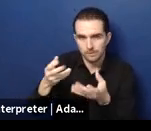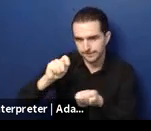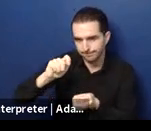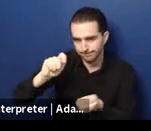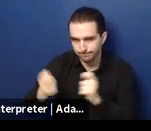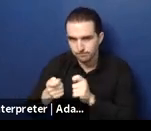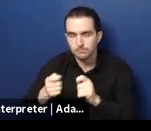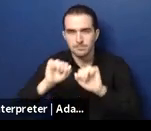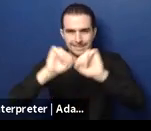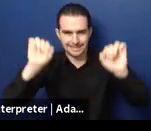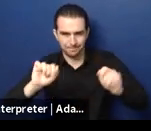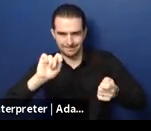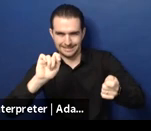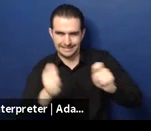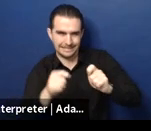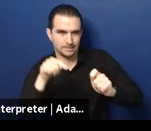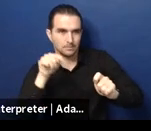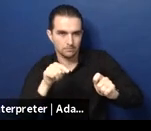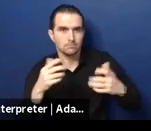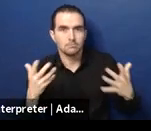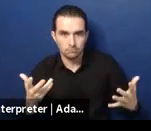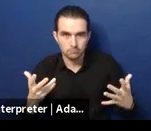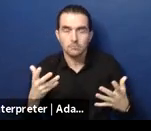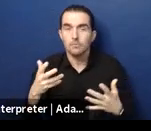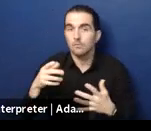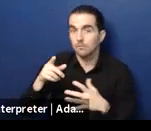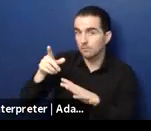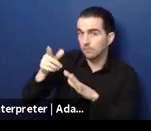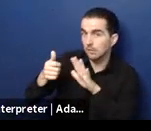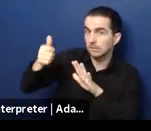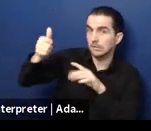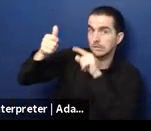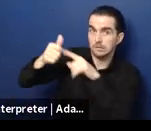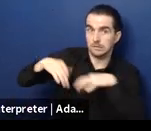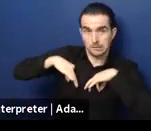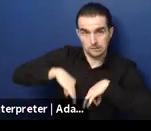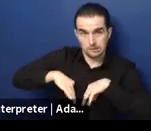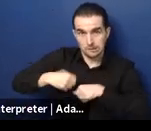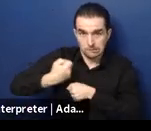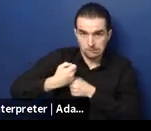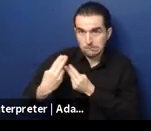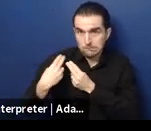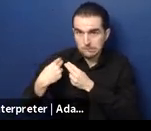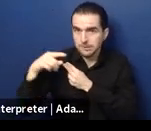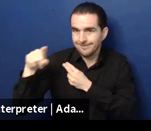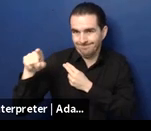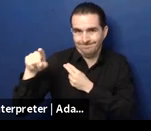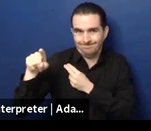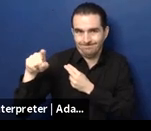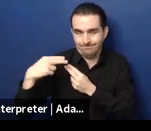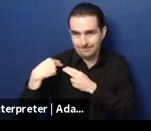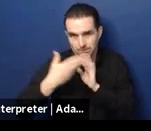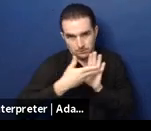You see that children in residential care from 2002 to 2020 decreased from 2100 to